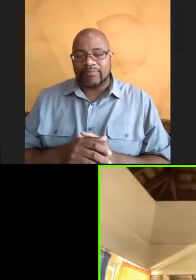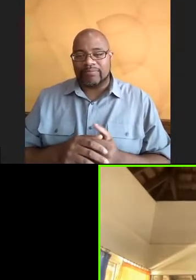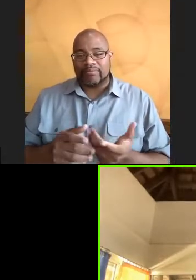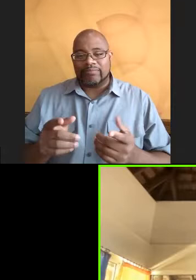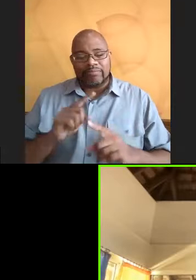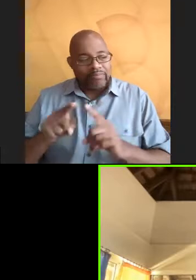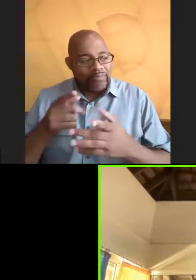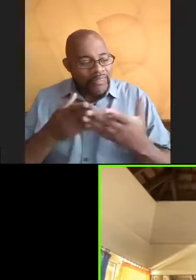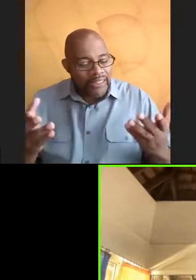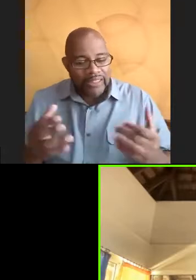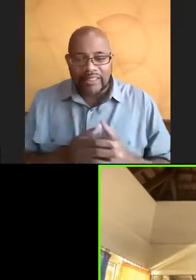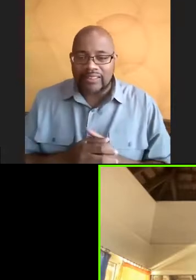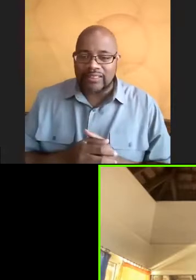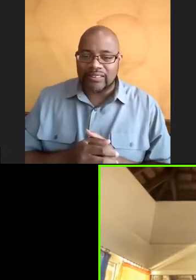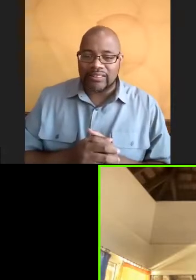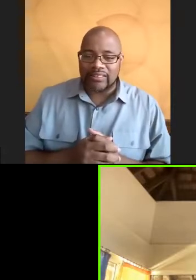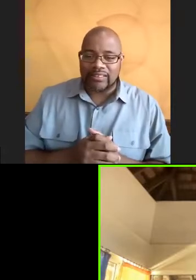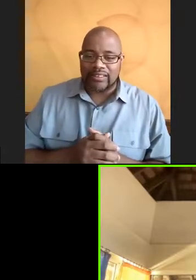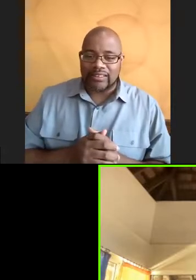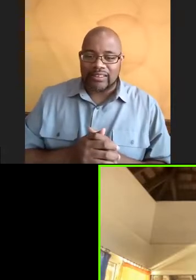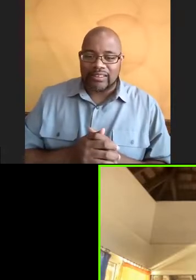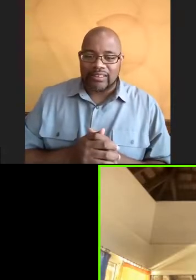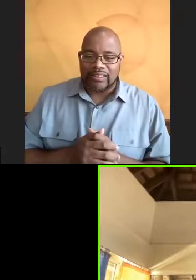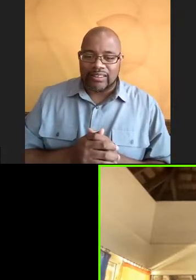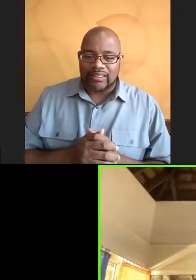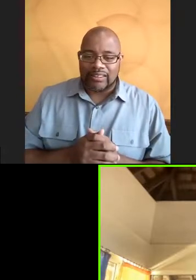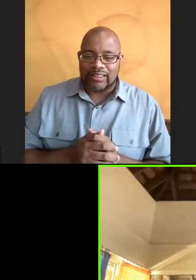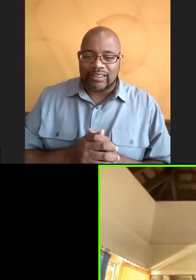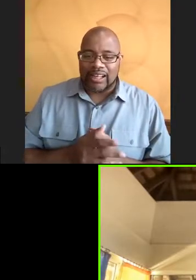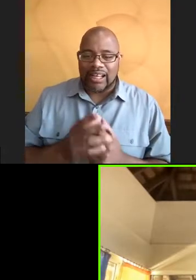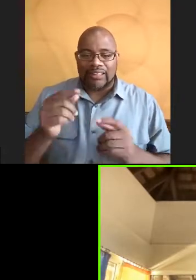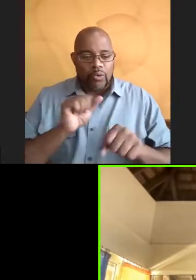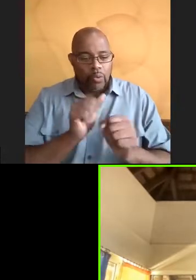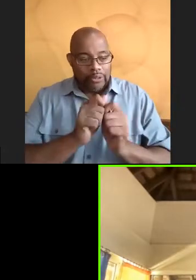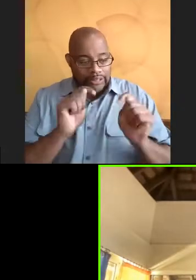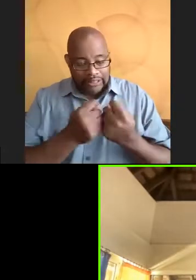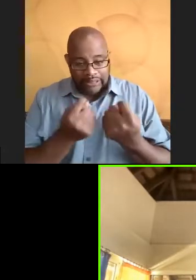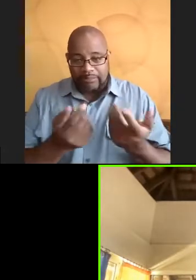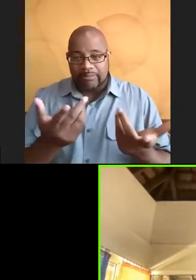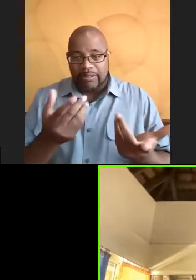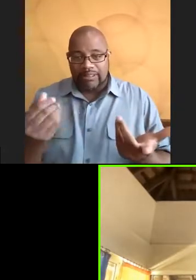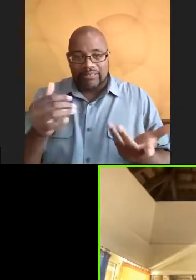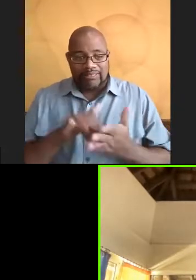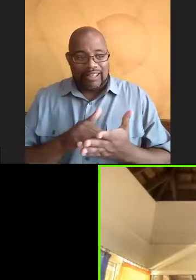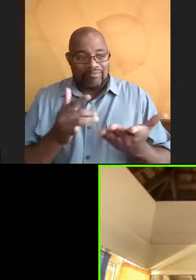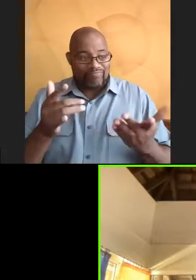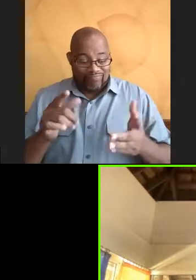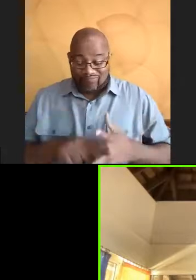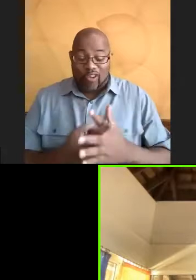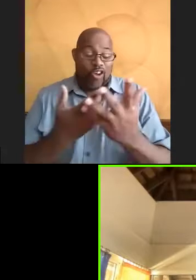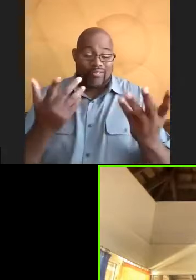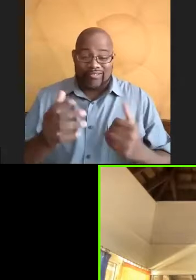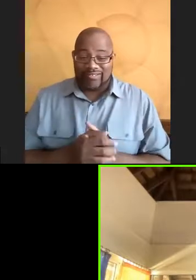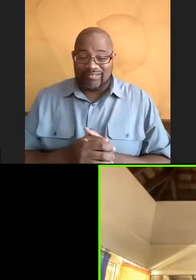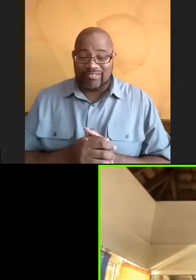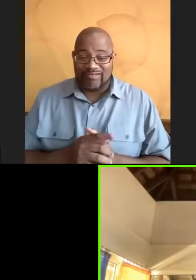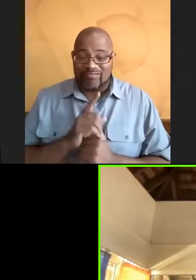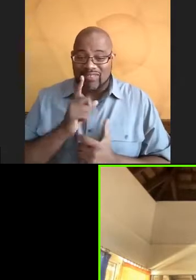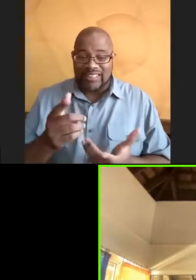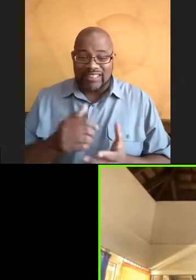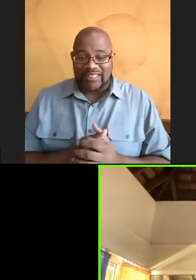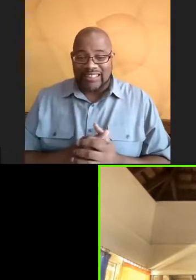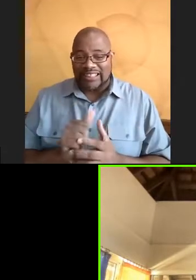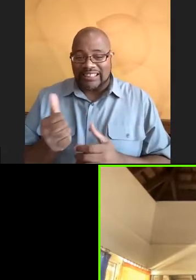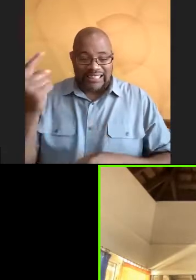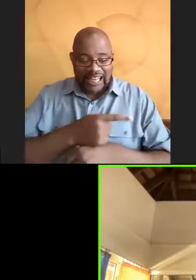like the OceanX and his team. And yeah, and it all just happened. And I think it was like 10 days into